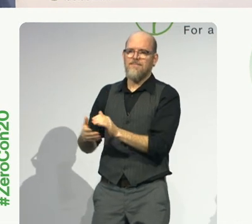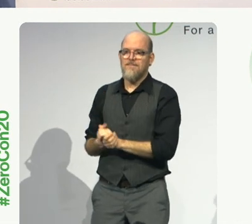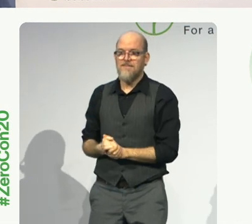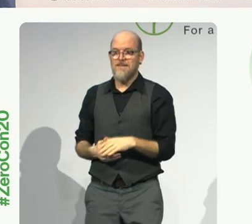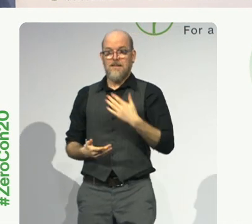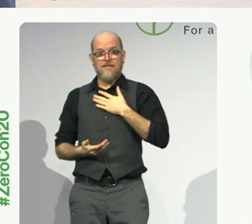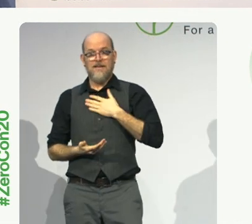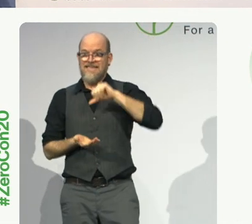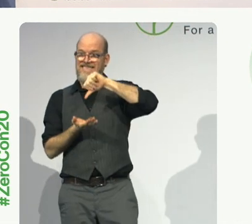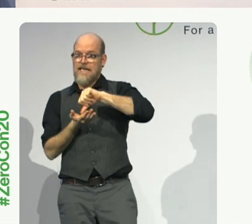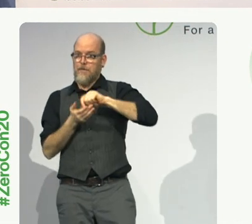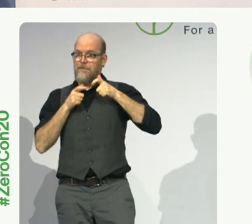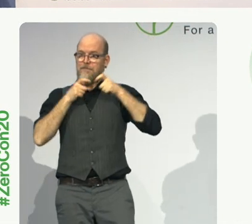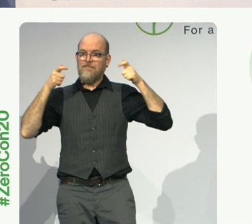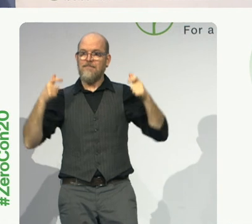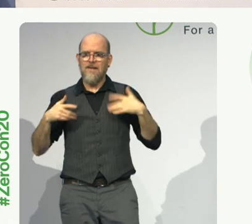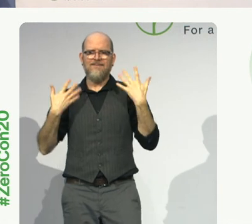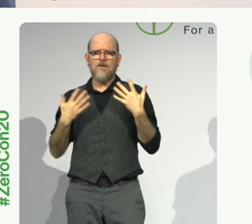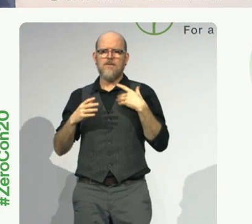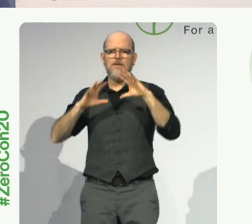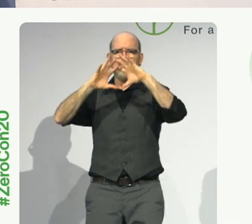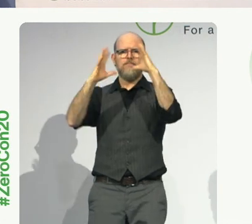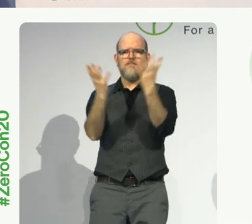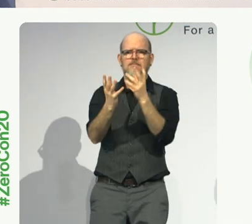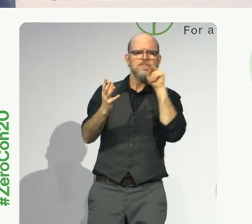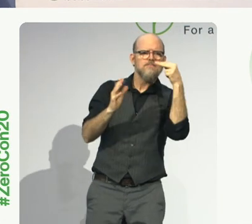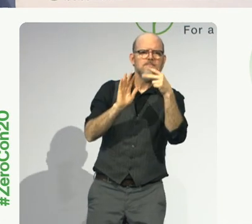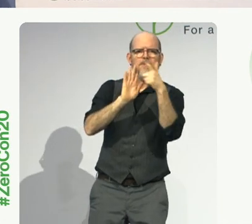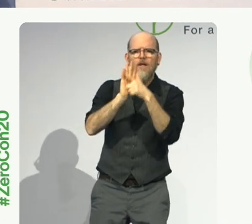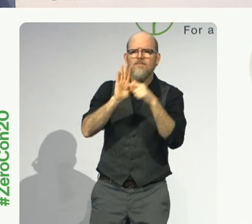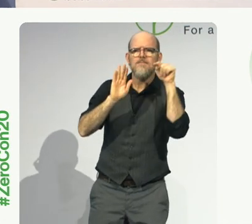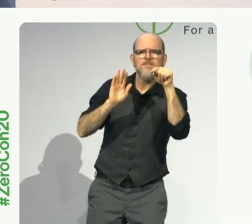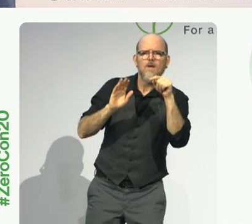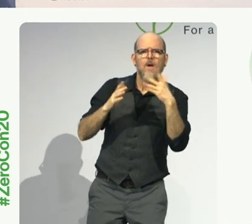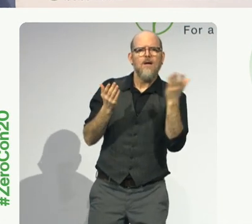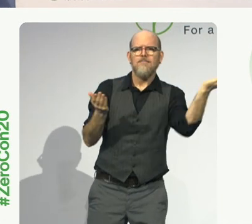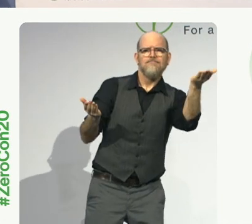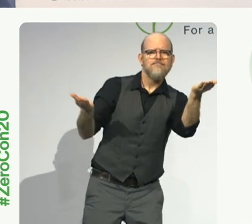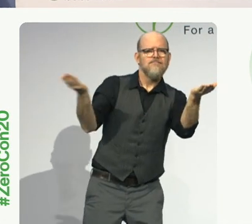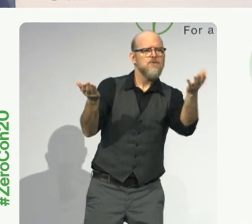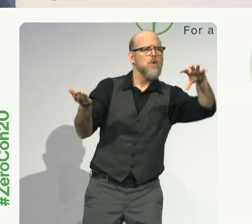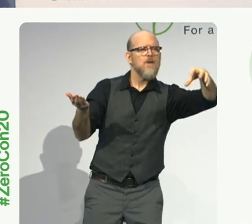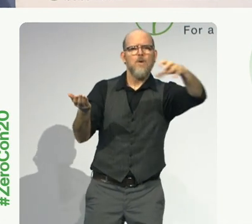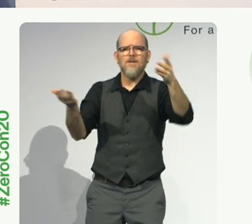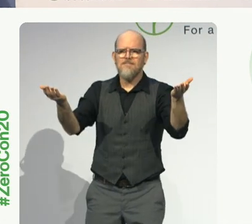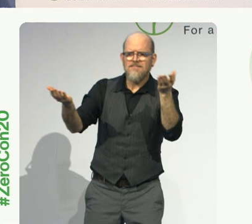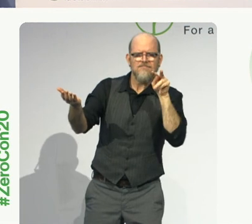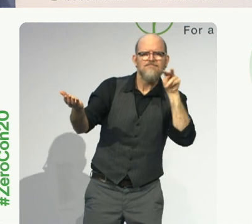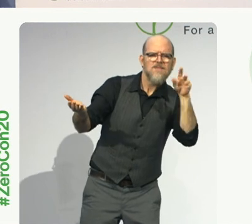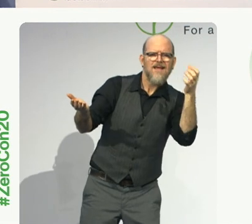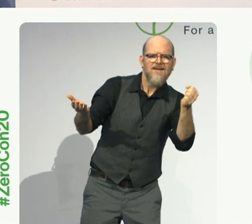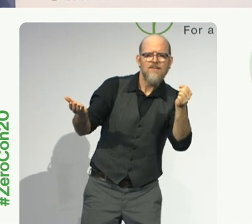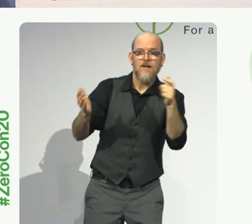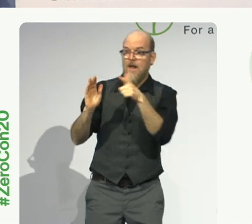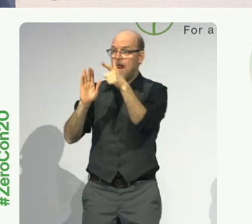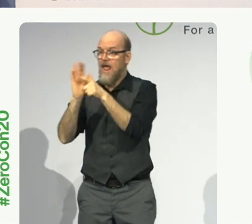compares it to countries that don't. Does it make a difference? And we go all the way down to individual lives. So we say,